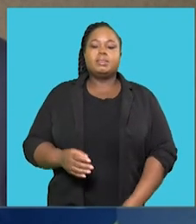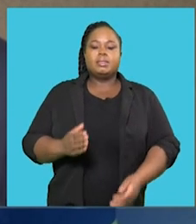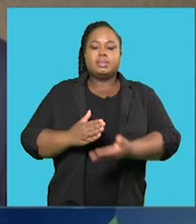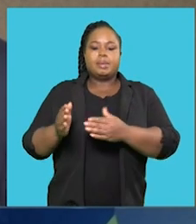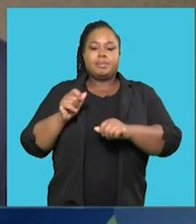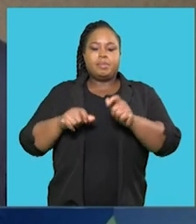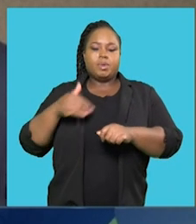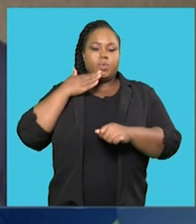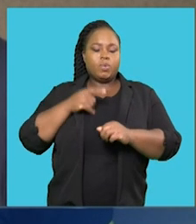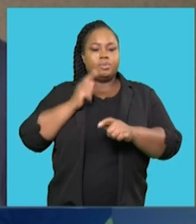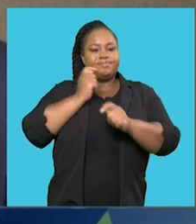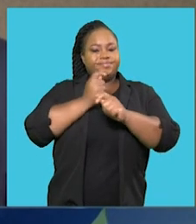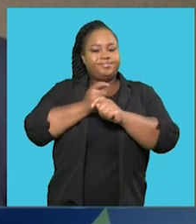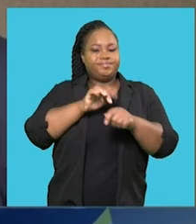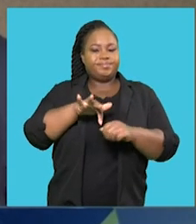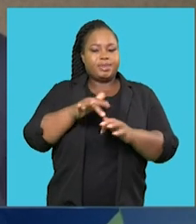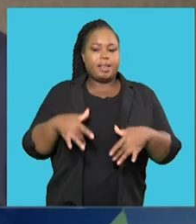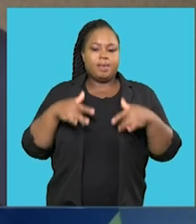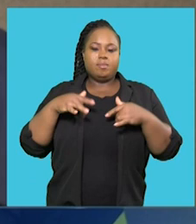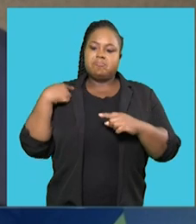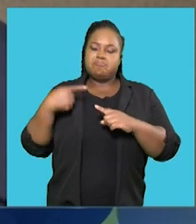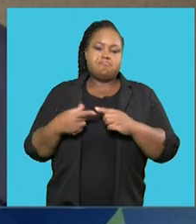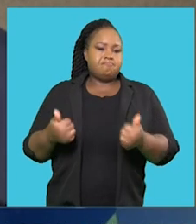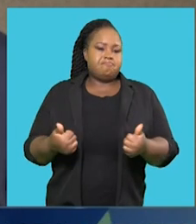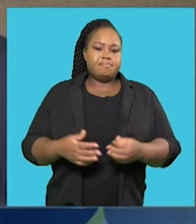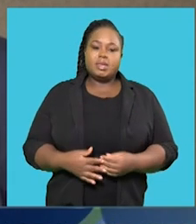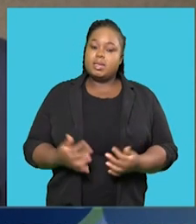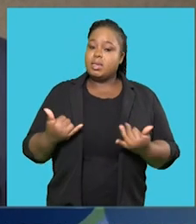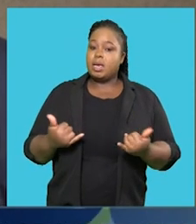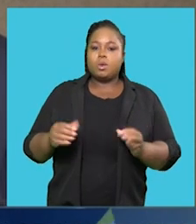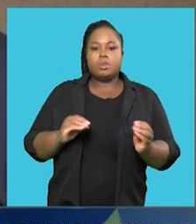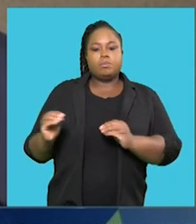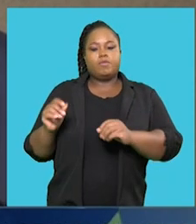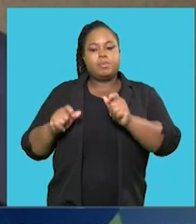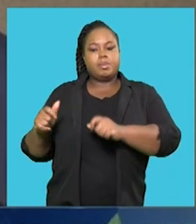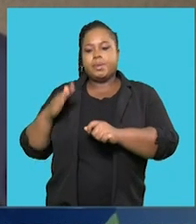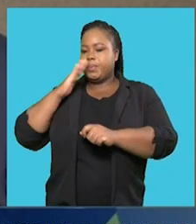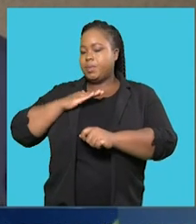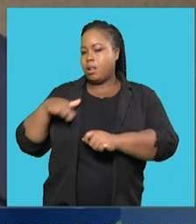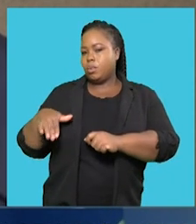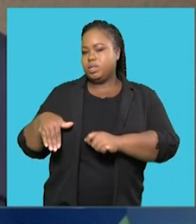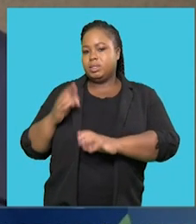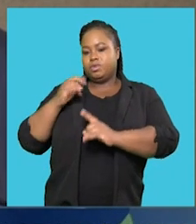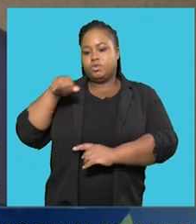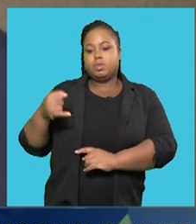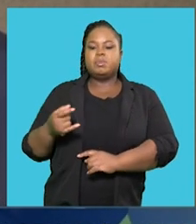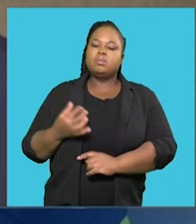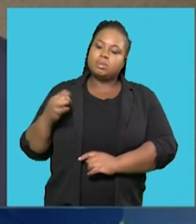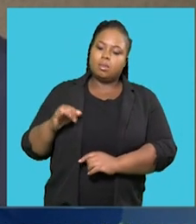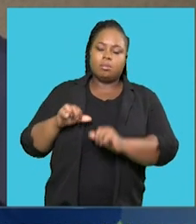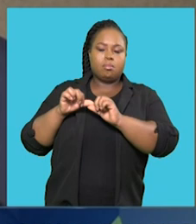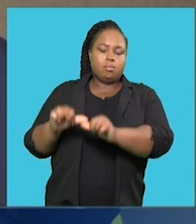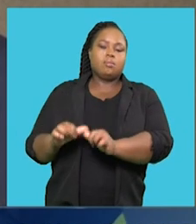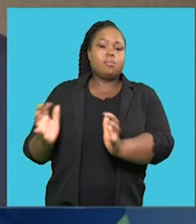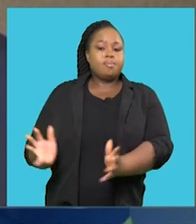are affected in our informal settlements So so far so good we have not yet evacuated any residents in the city of Joannisbek So we're still continuing